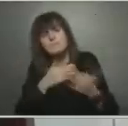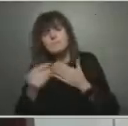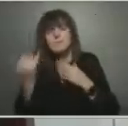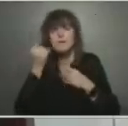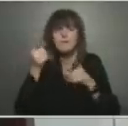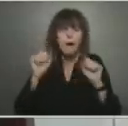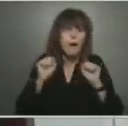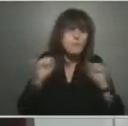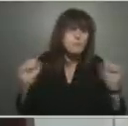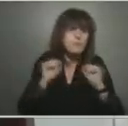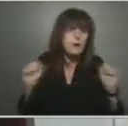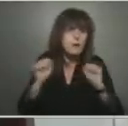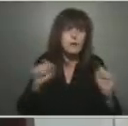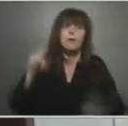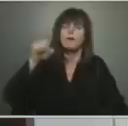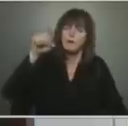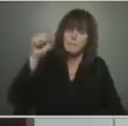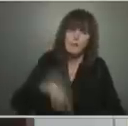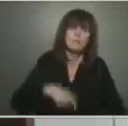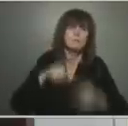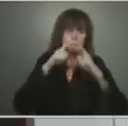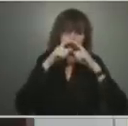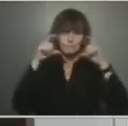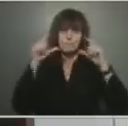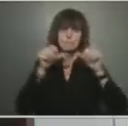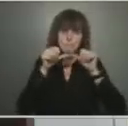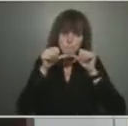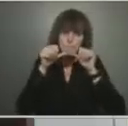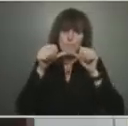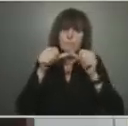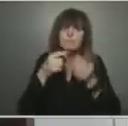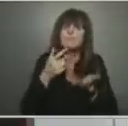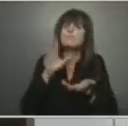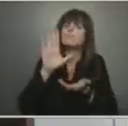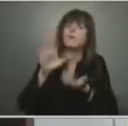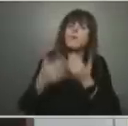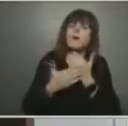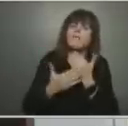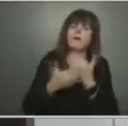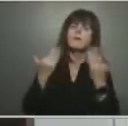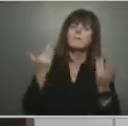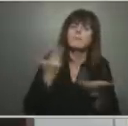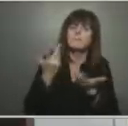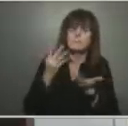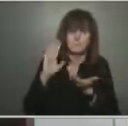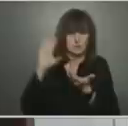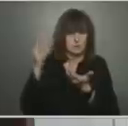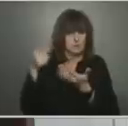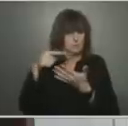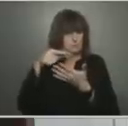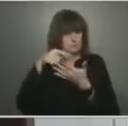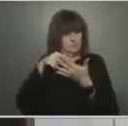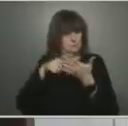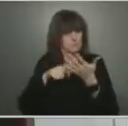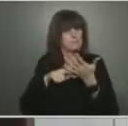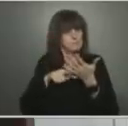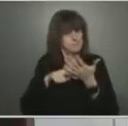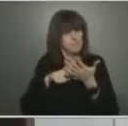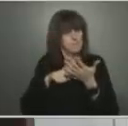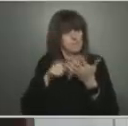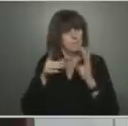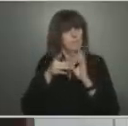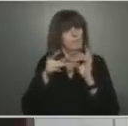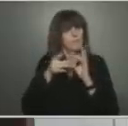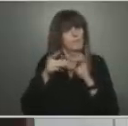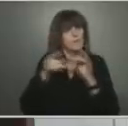on that? don't think in the document we got already, if there is something in there about people in gyms wearing masks at all times, I